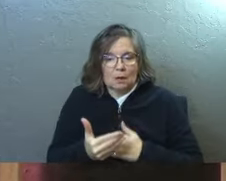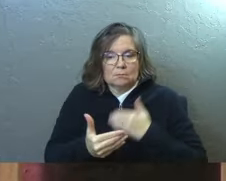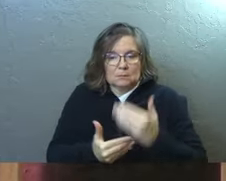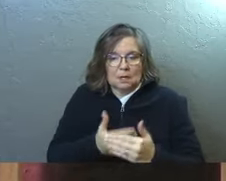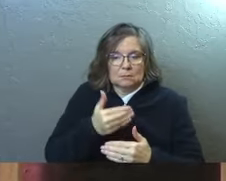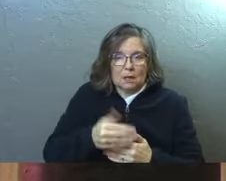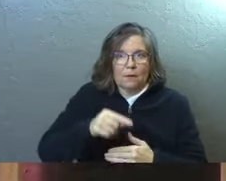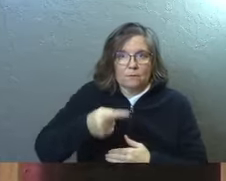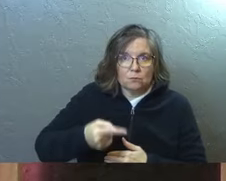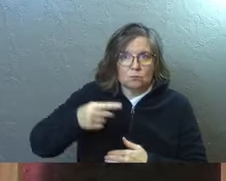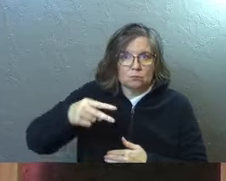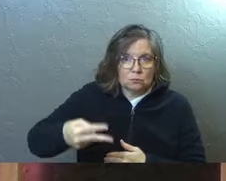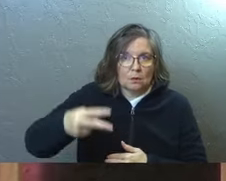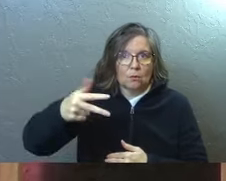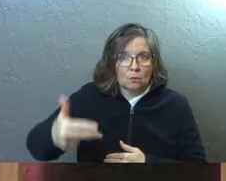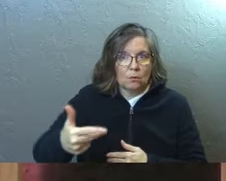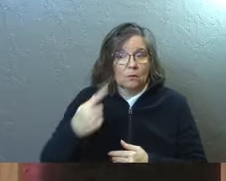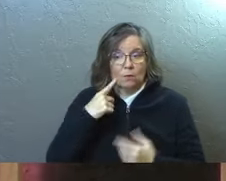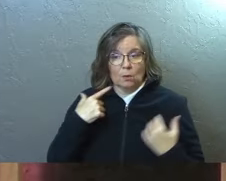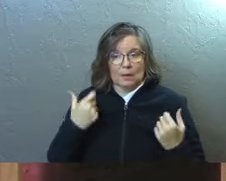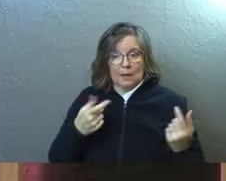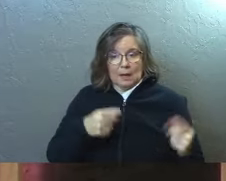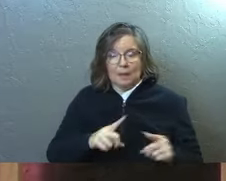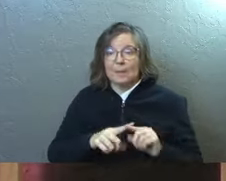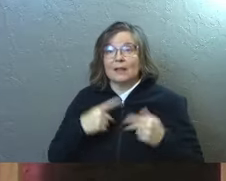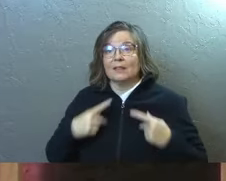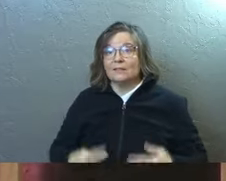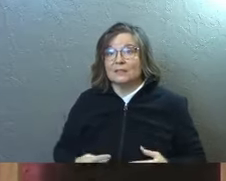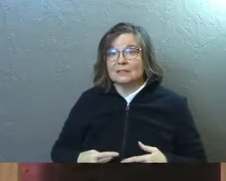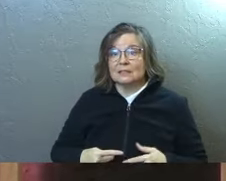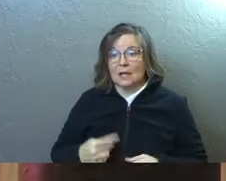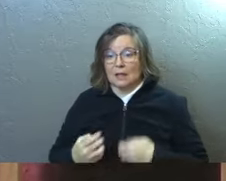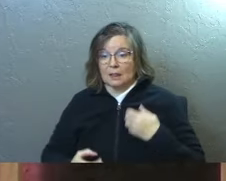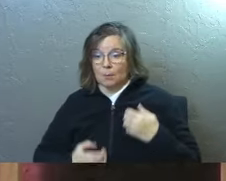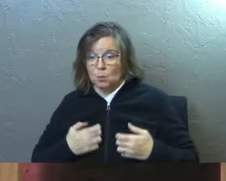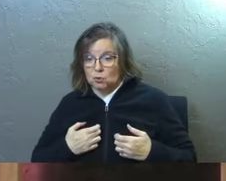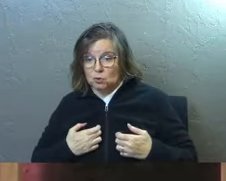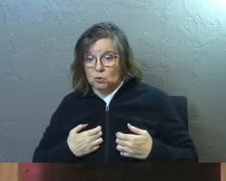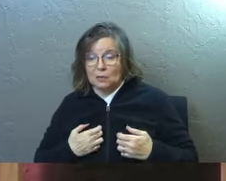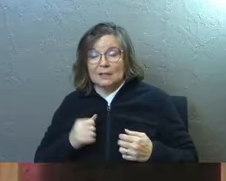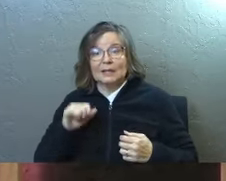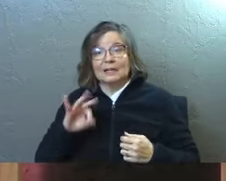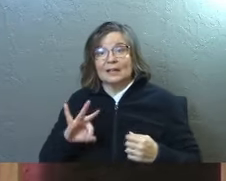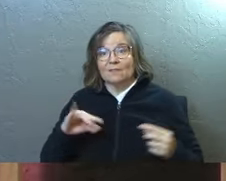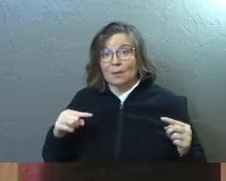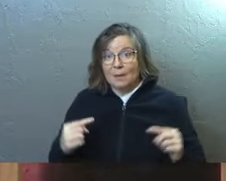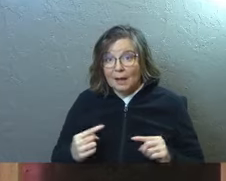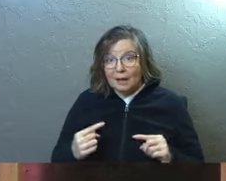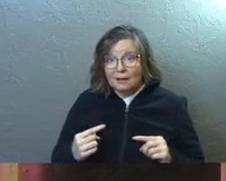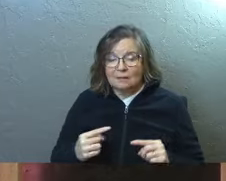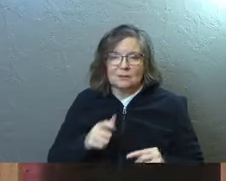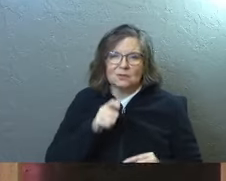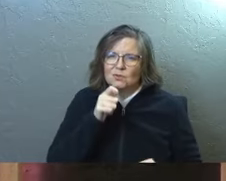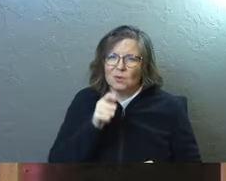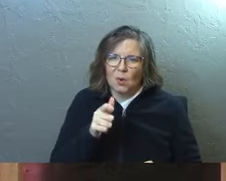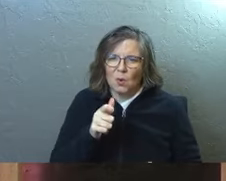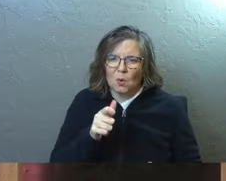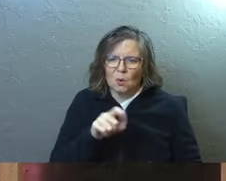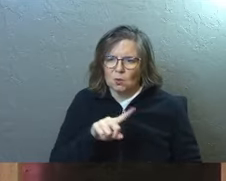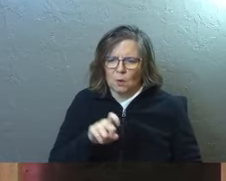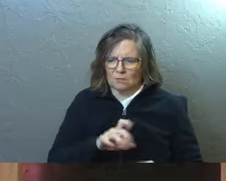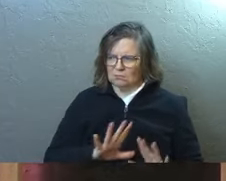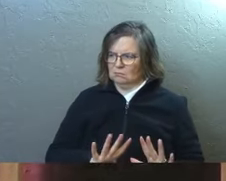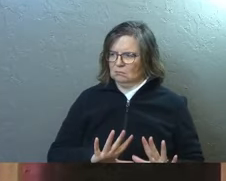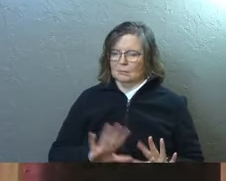to take for that healing to happen, but in the physical realm, the emotional realm, if there's pain, don't question it.